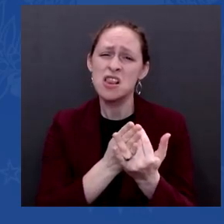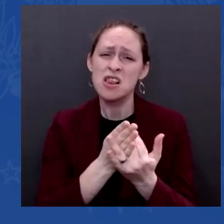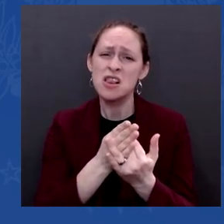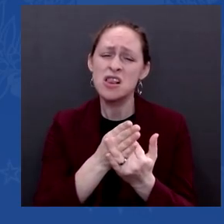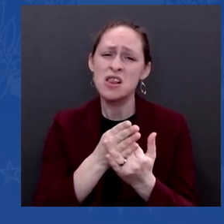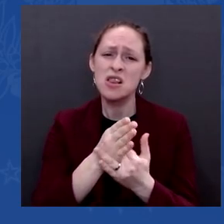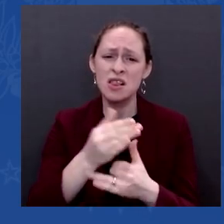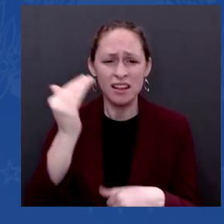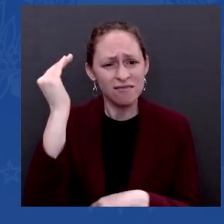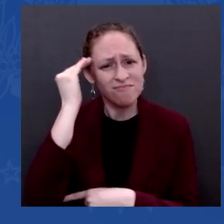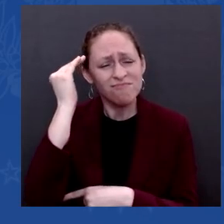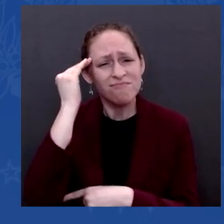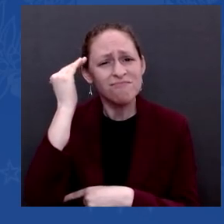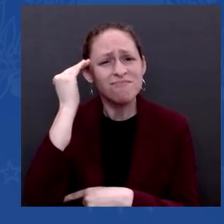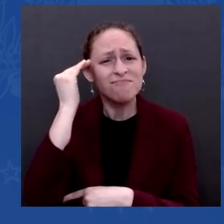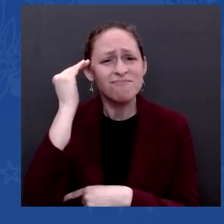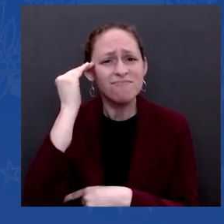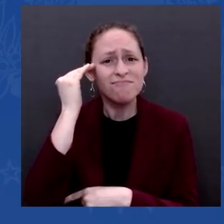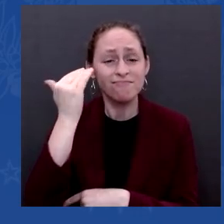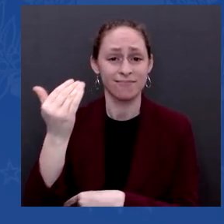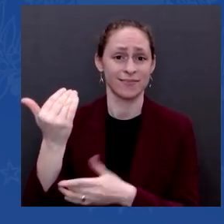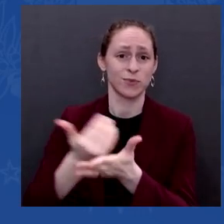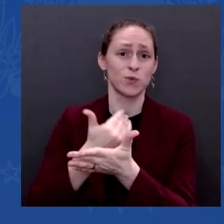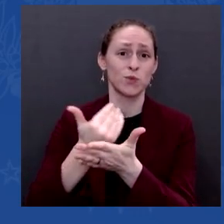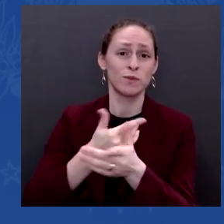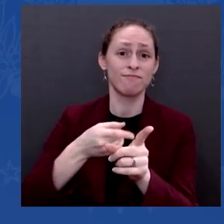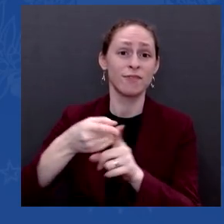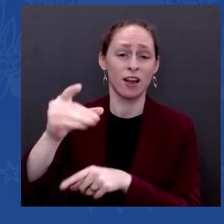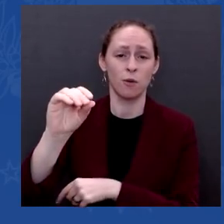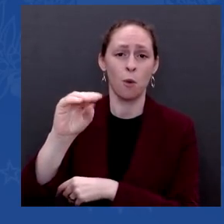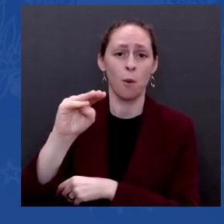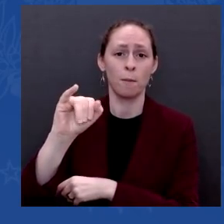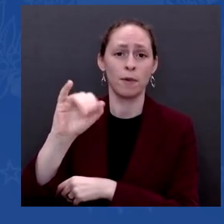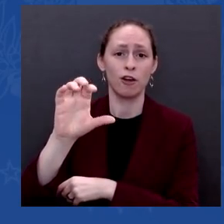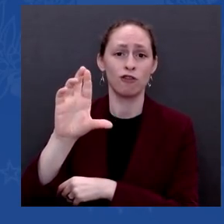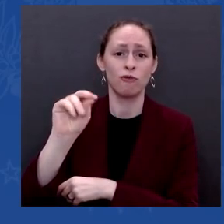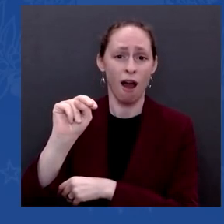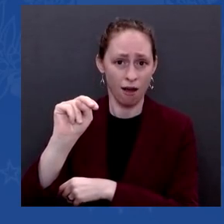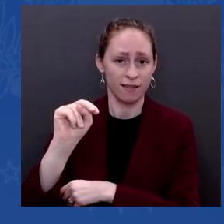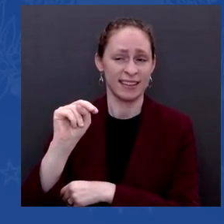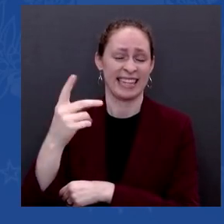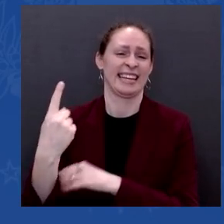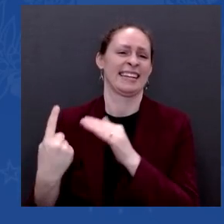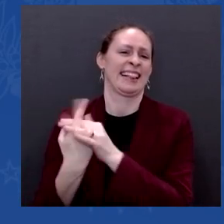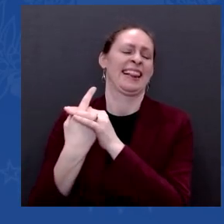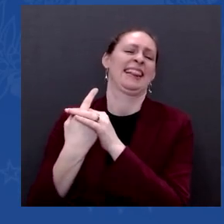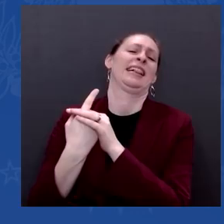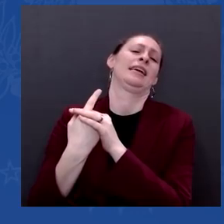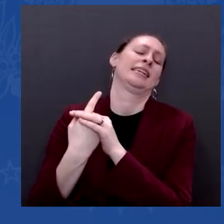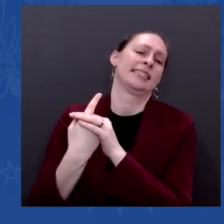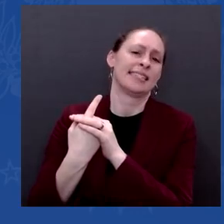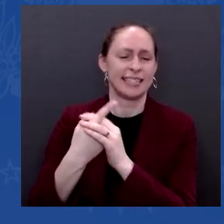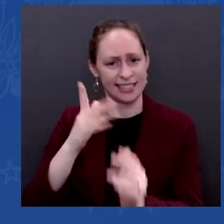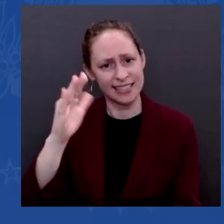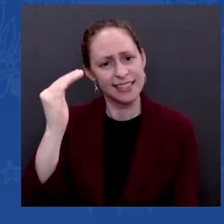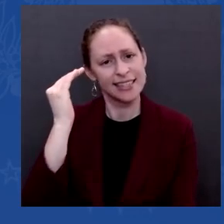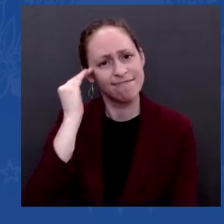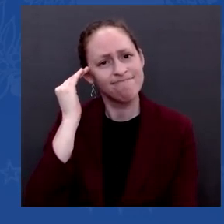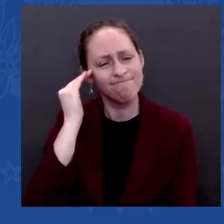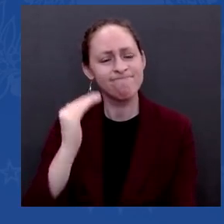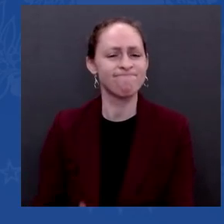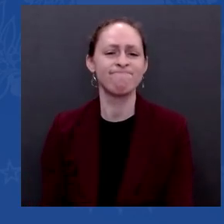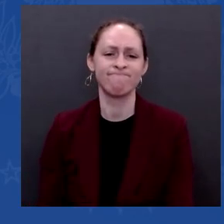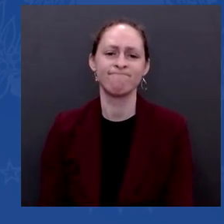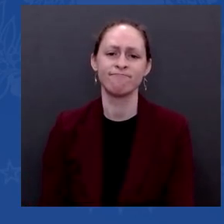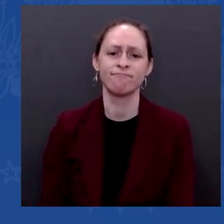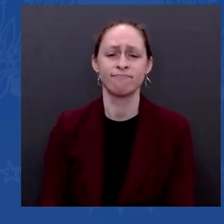But while it's cause for concern, it's not cause for panic. We've been doing everything we can,